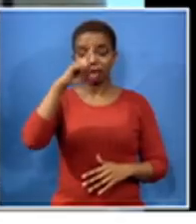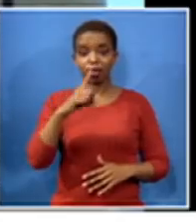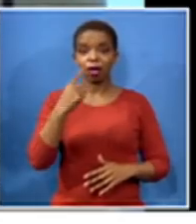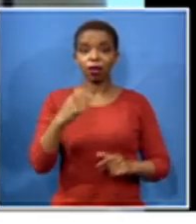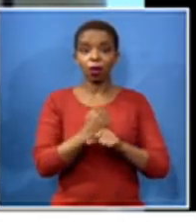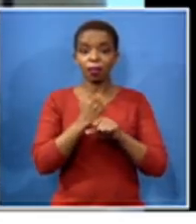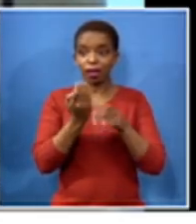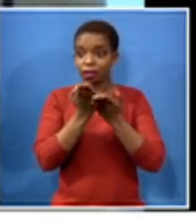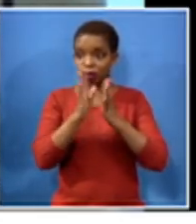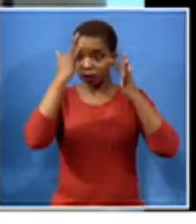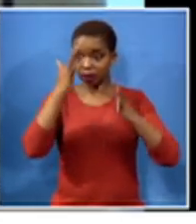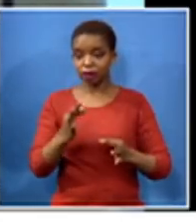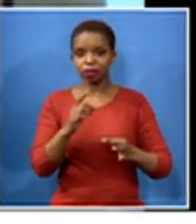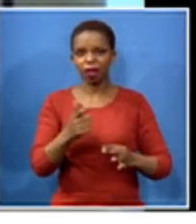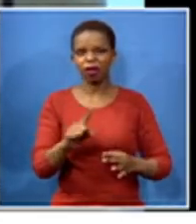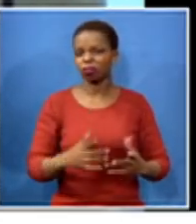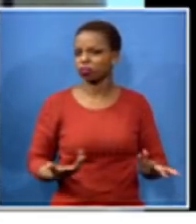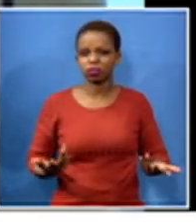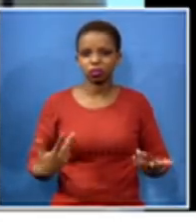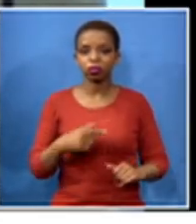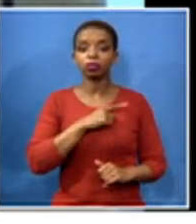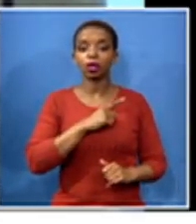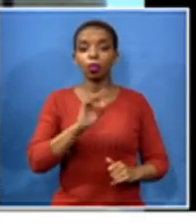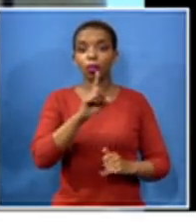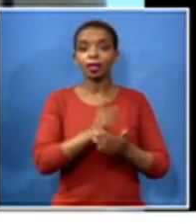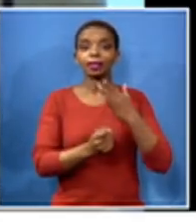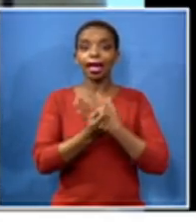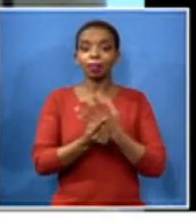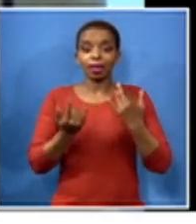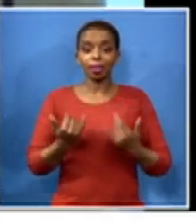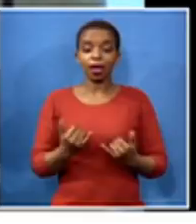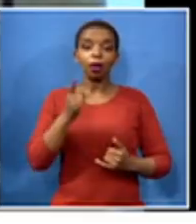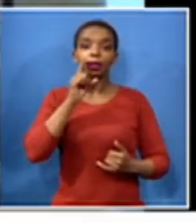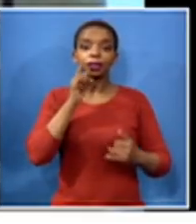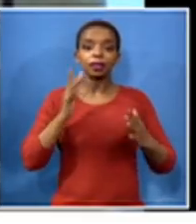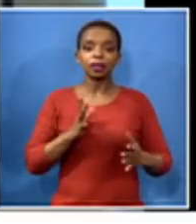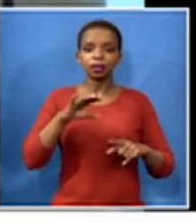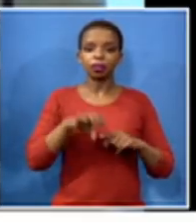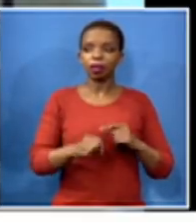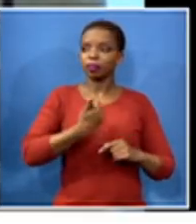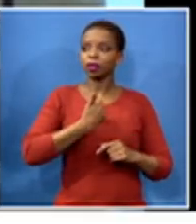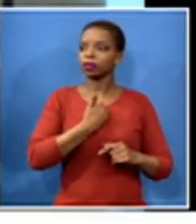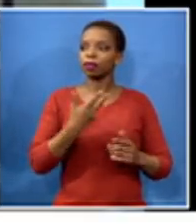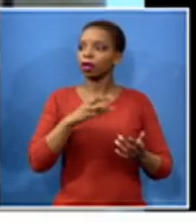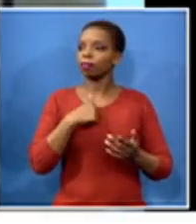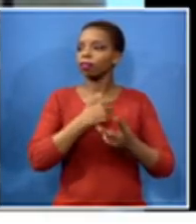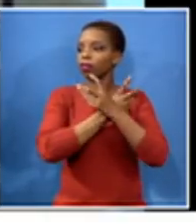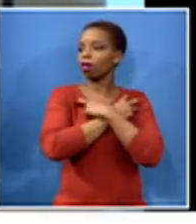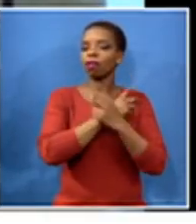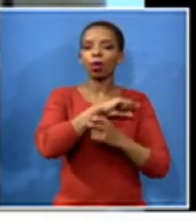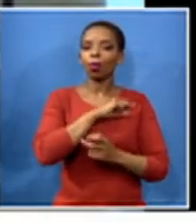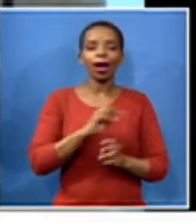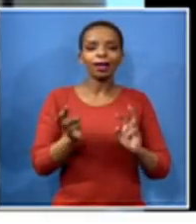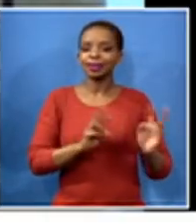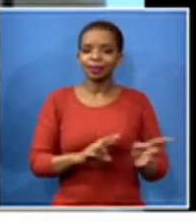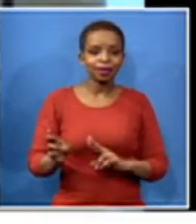such decisions because what is happening is that teachers then find themselves getting booked off because they are simply just not ready to